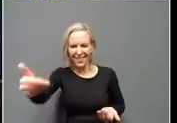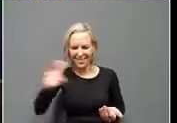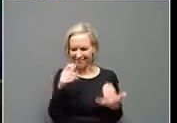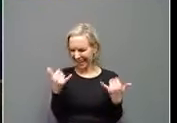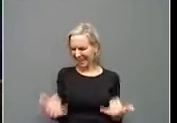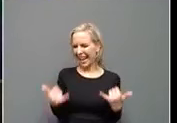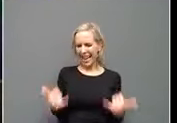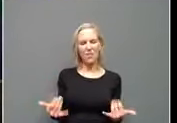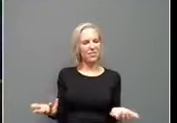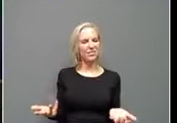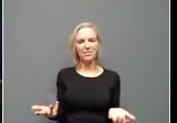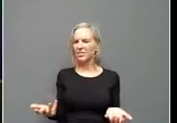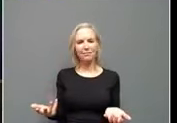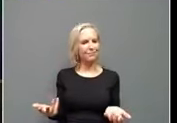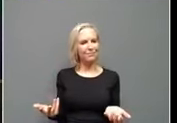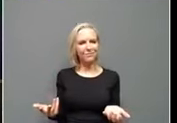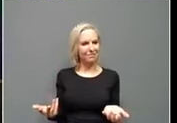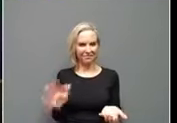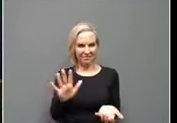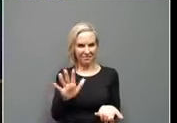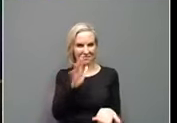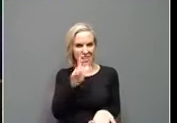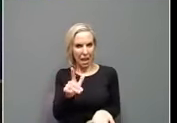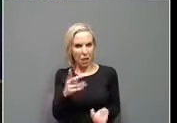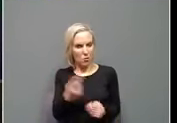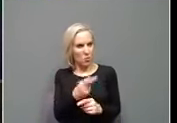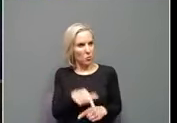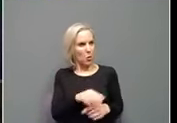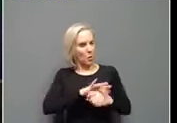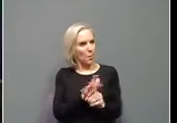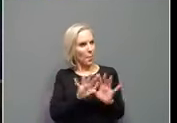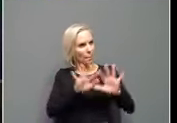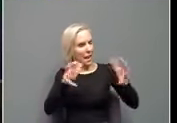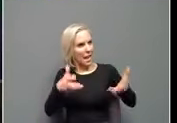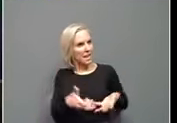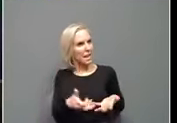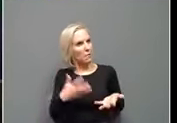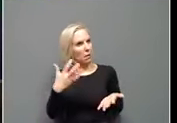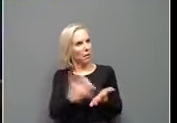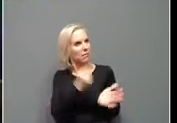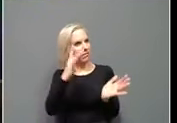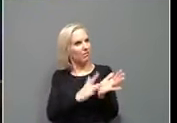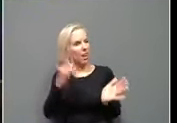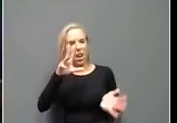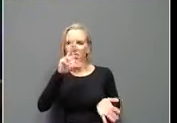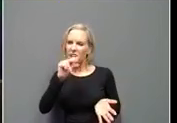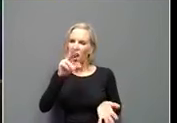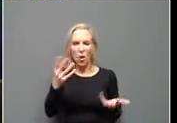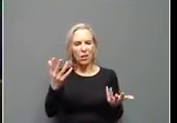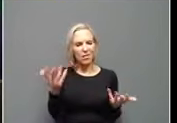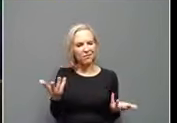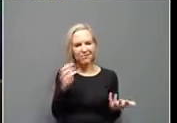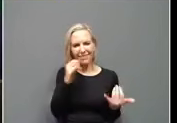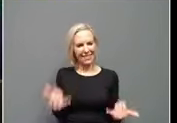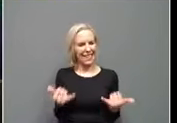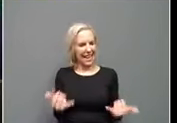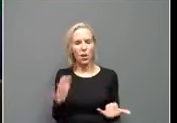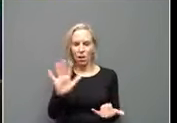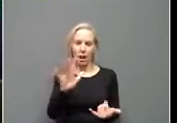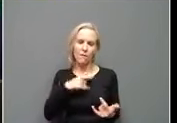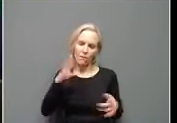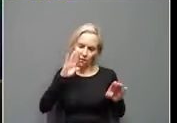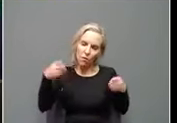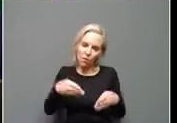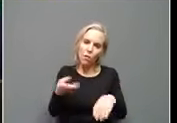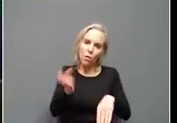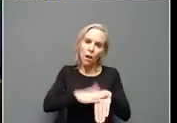not, not, use a pandemic, um, uh, for it. So, you know, I'm, um, I'm focused on, on,